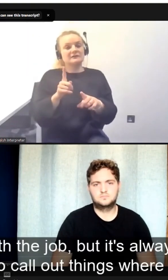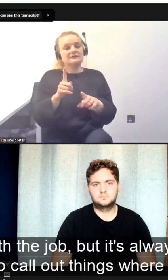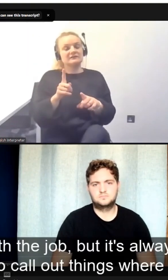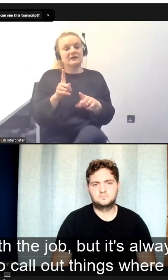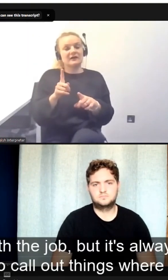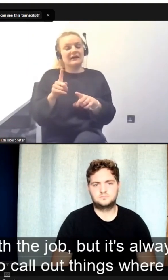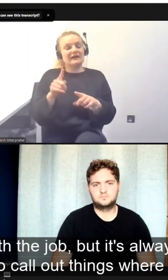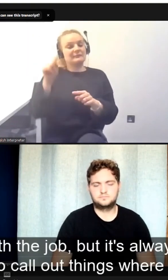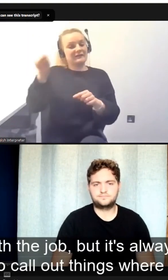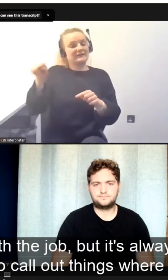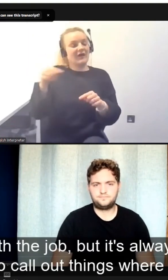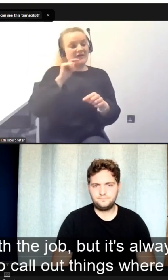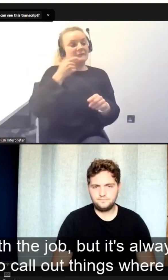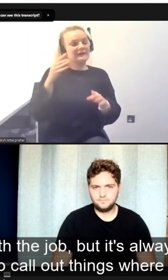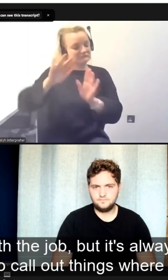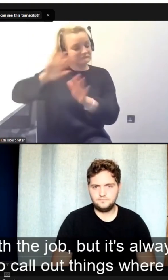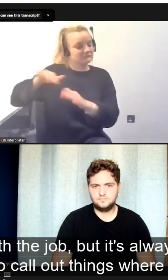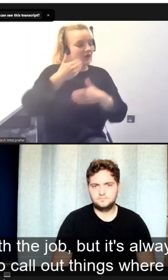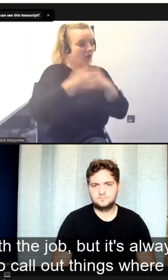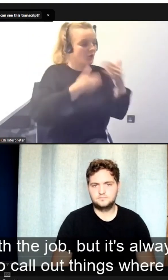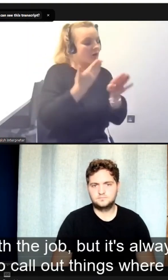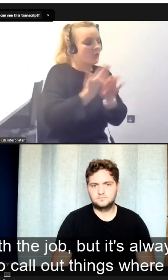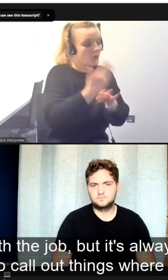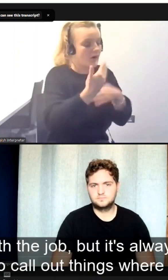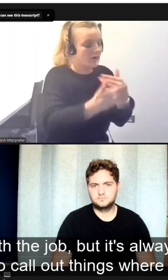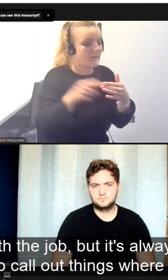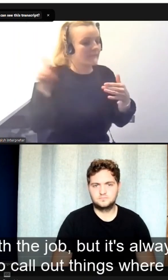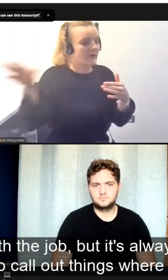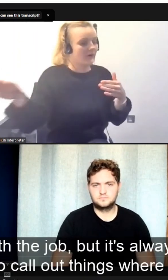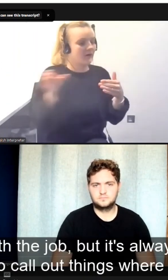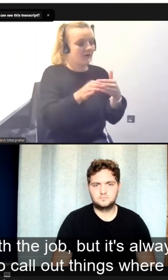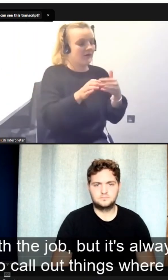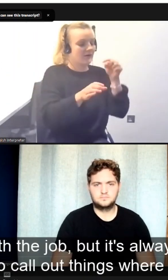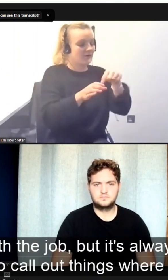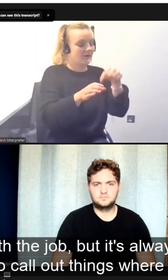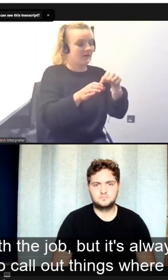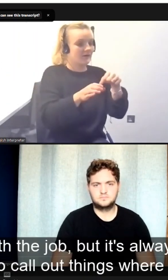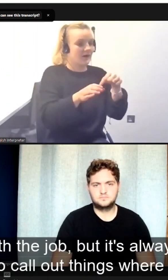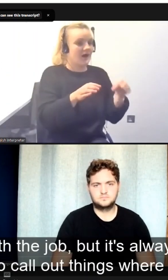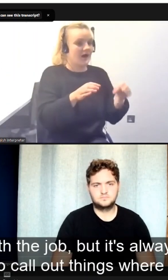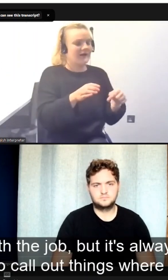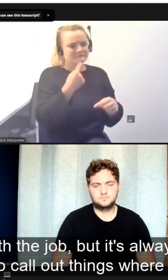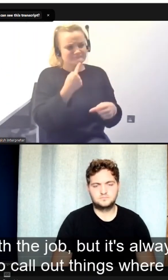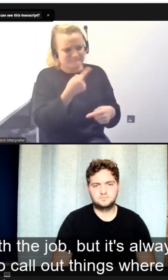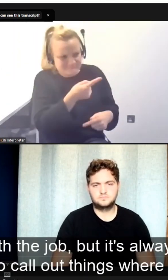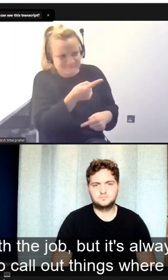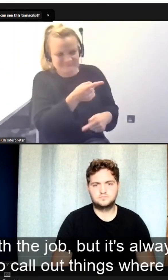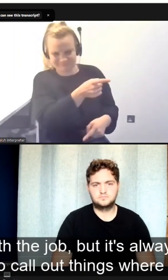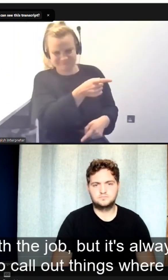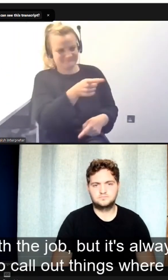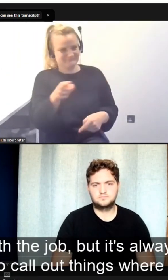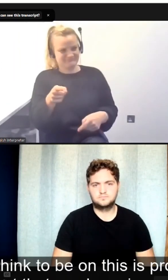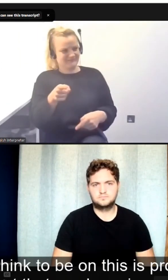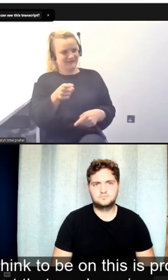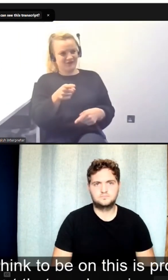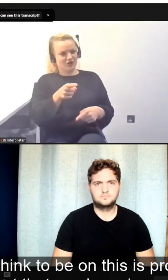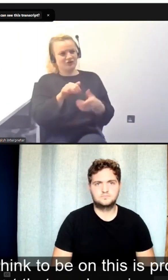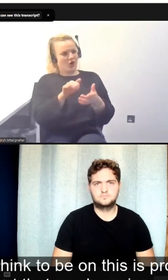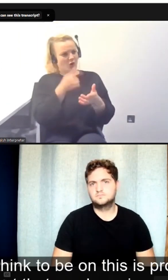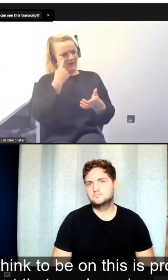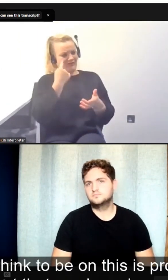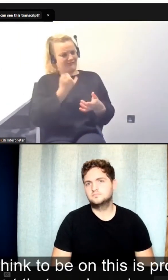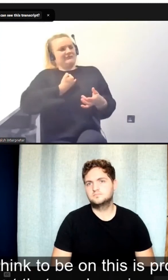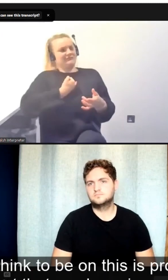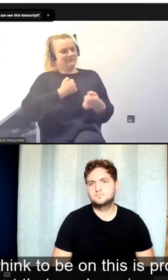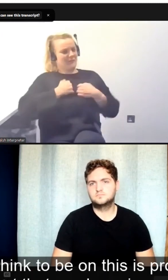been there. And I have always sought to call out things where I think they really offend my